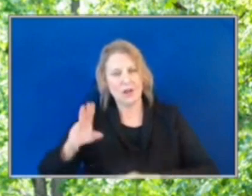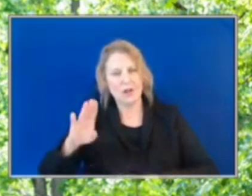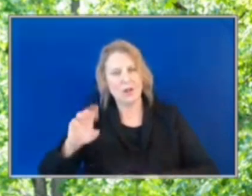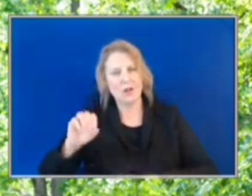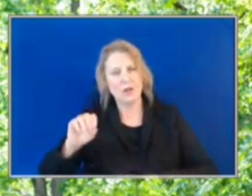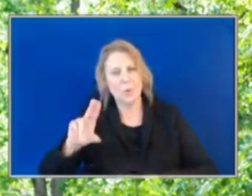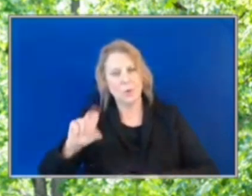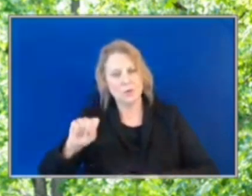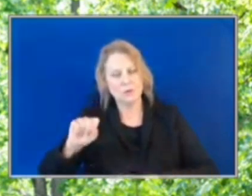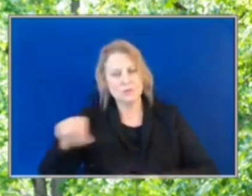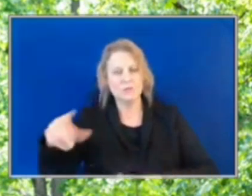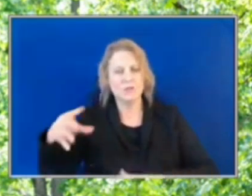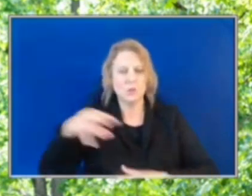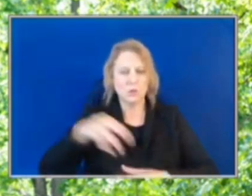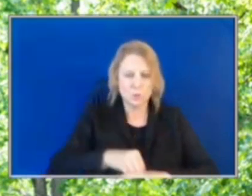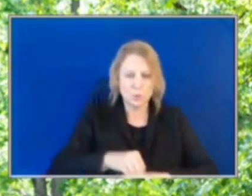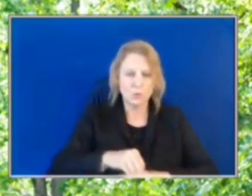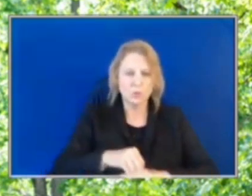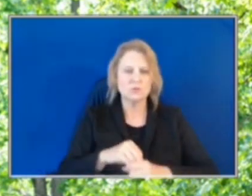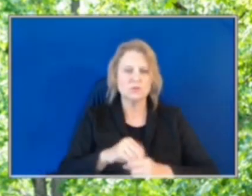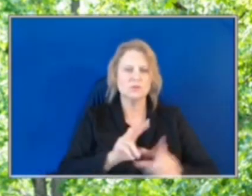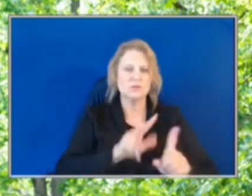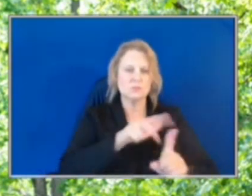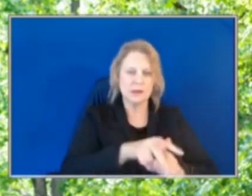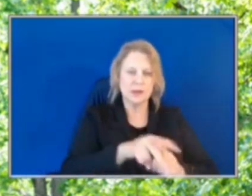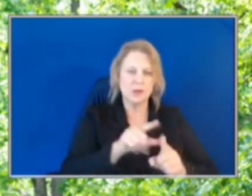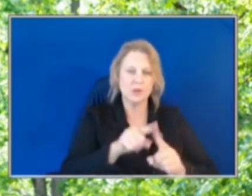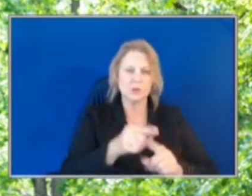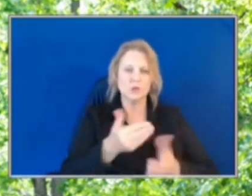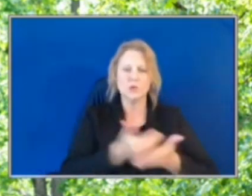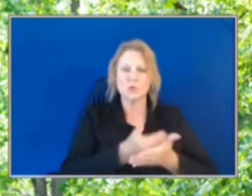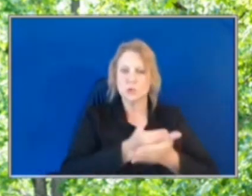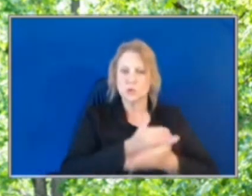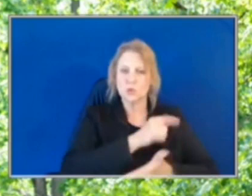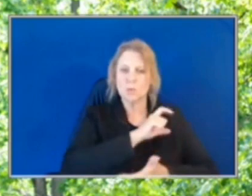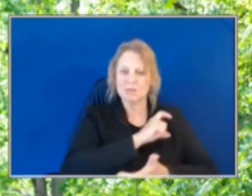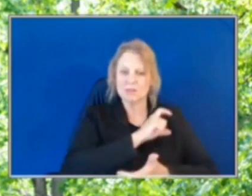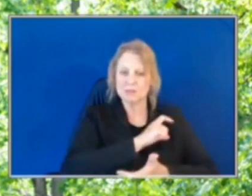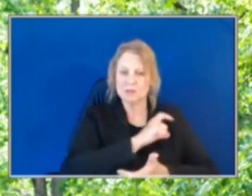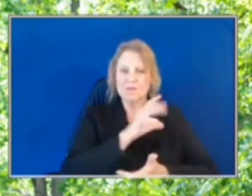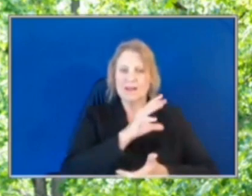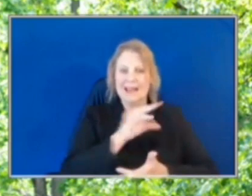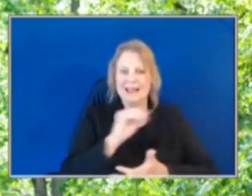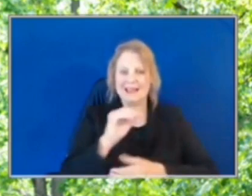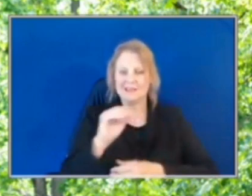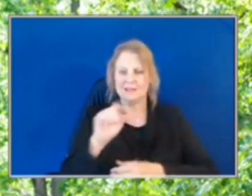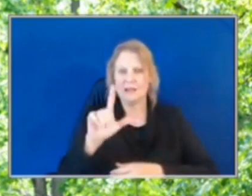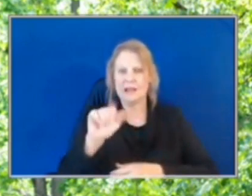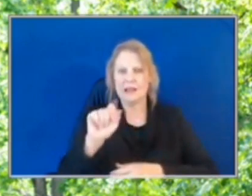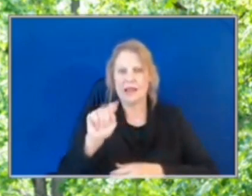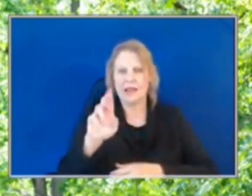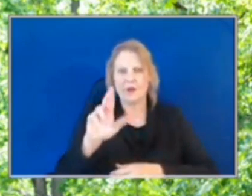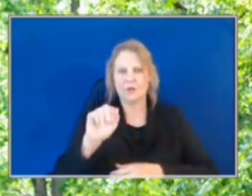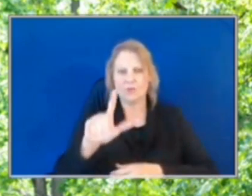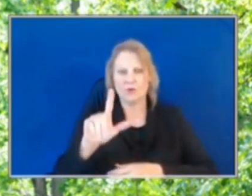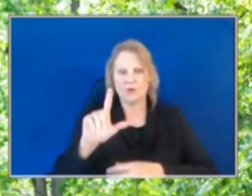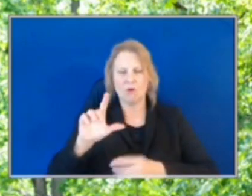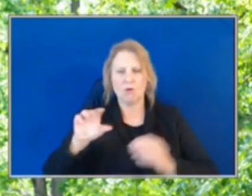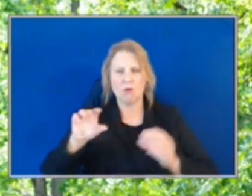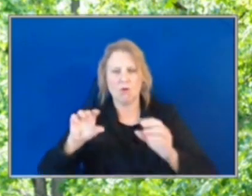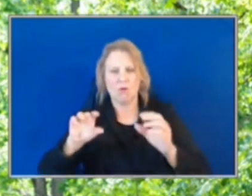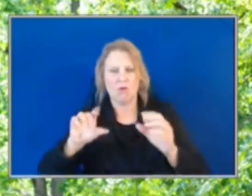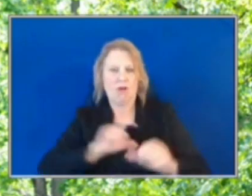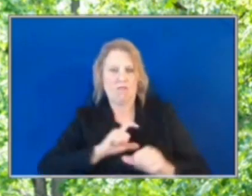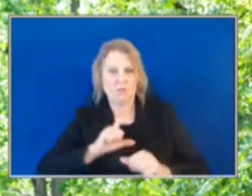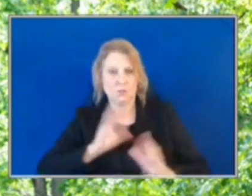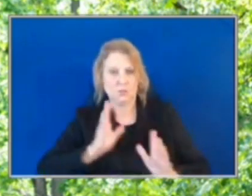applicable to new officers and lateral officers. So, if there's anyone watching today who is interested in